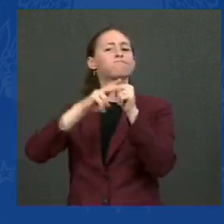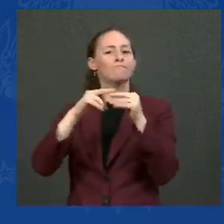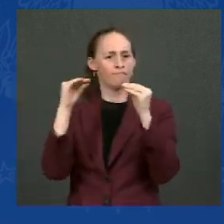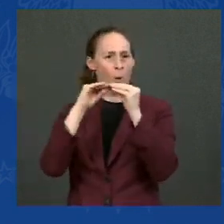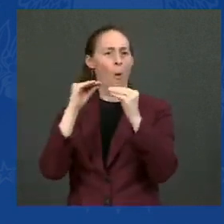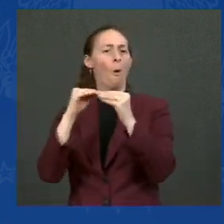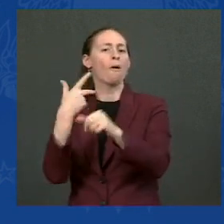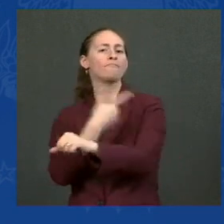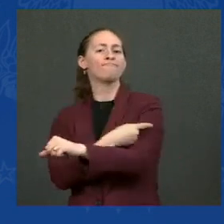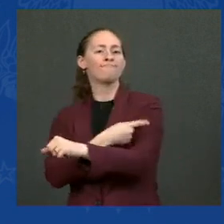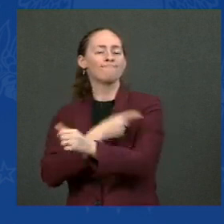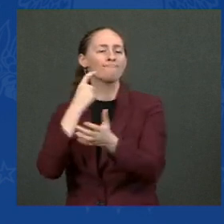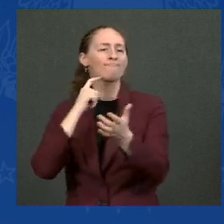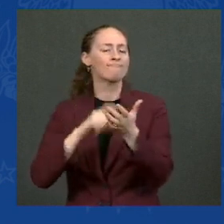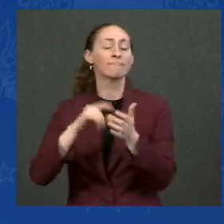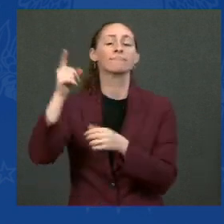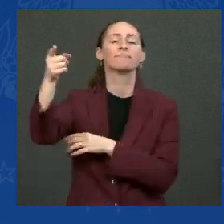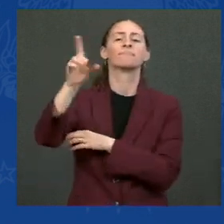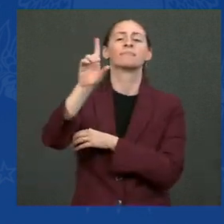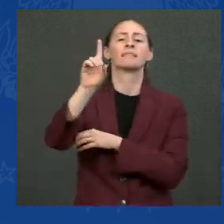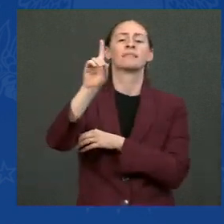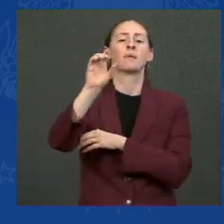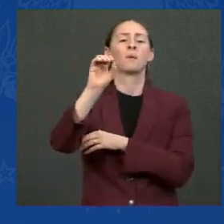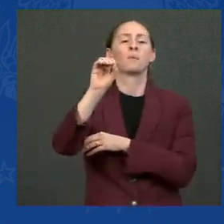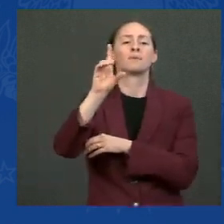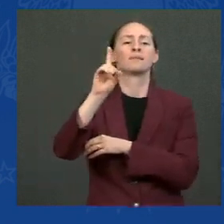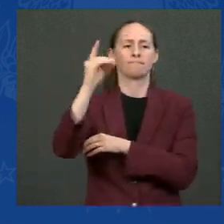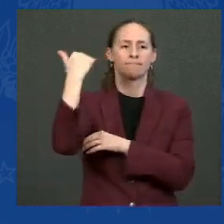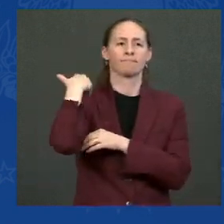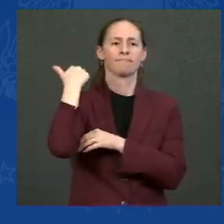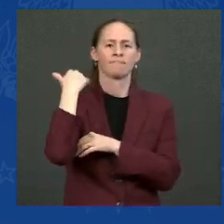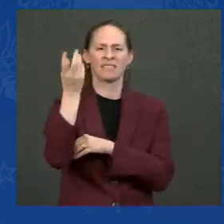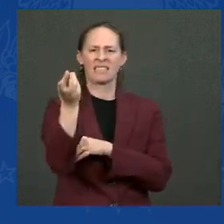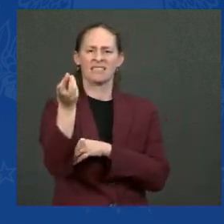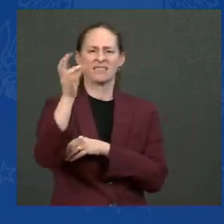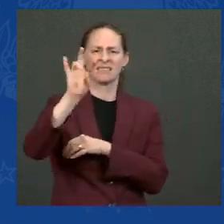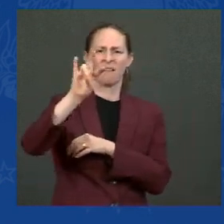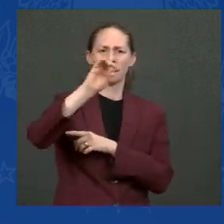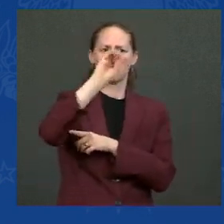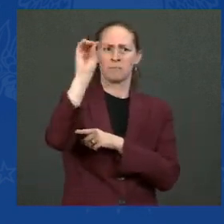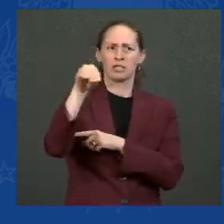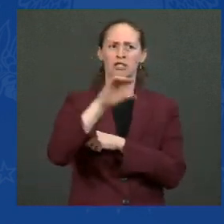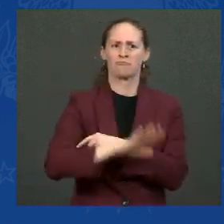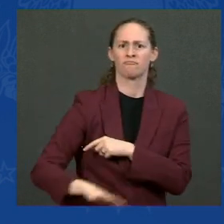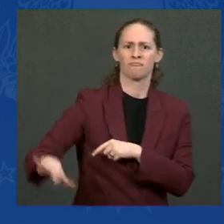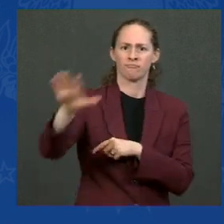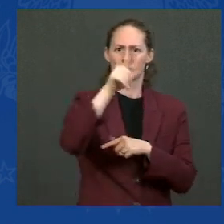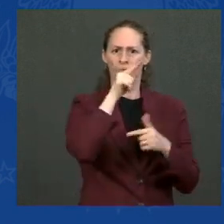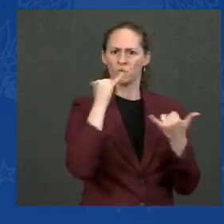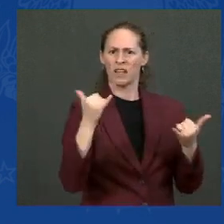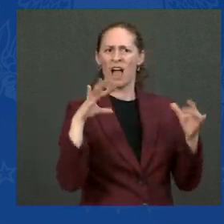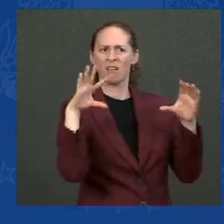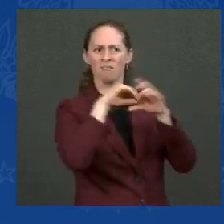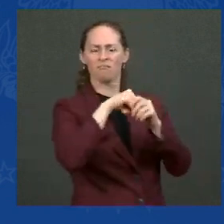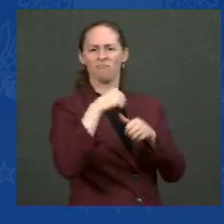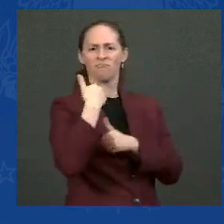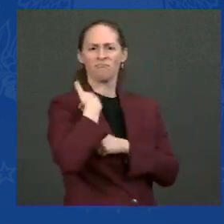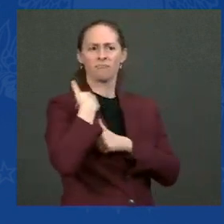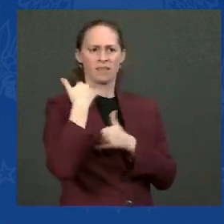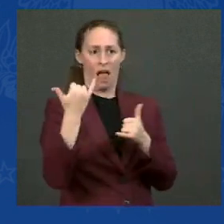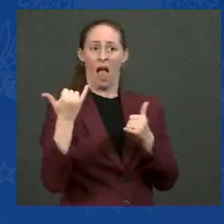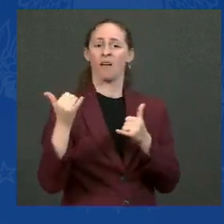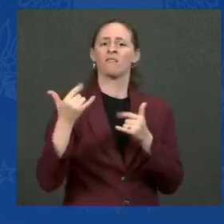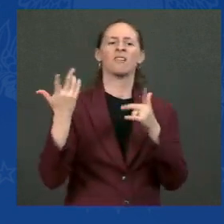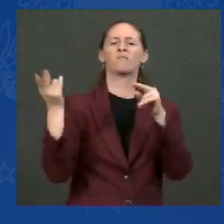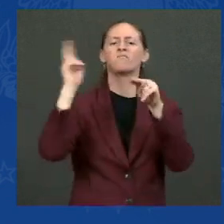the Department of Defense has gone from 67 percent of active duty forces being vaccinated to 97 percent as of